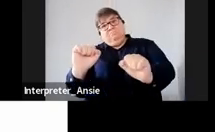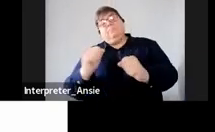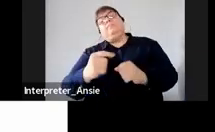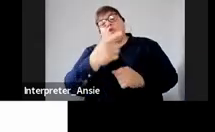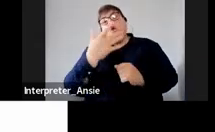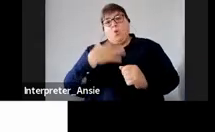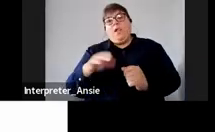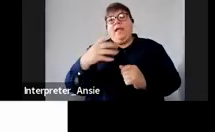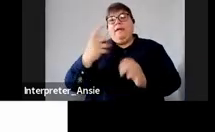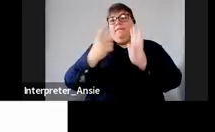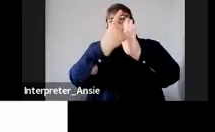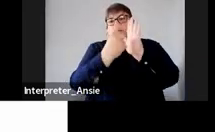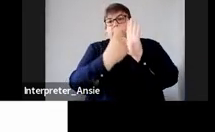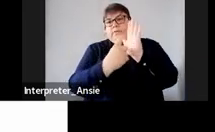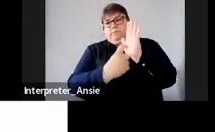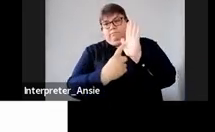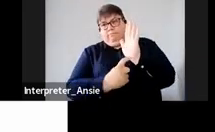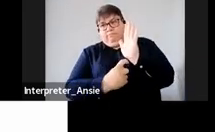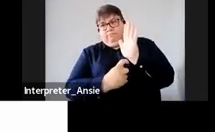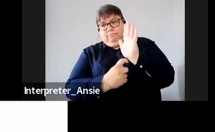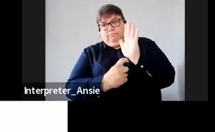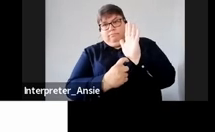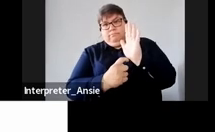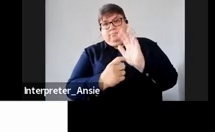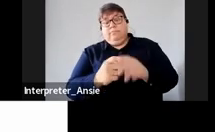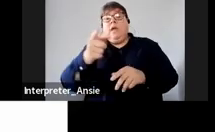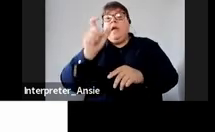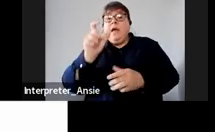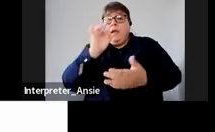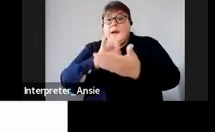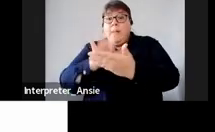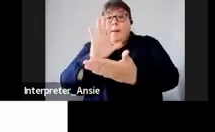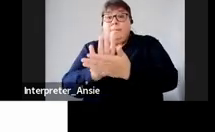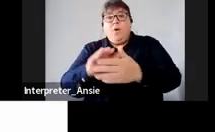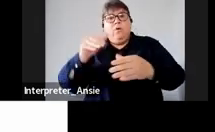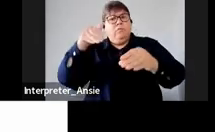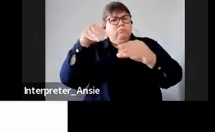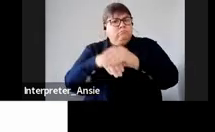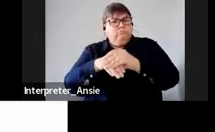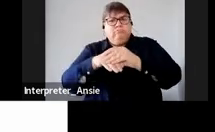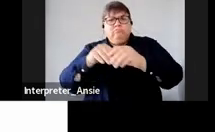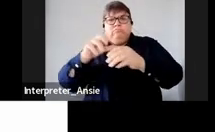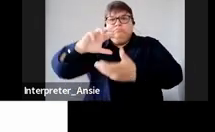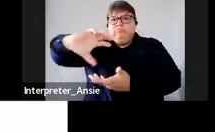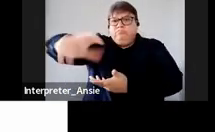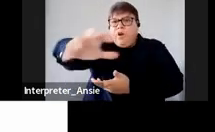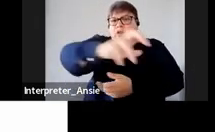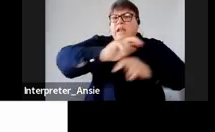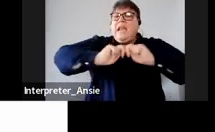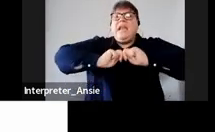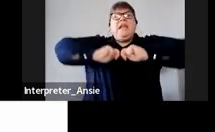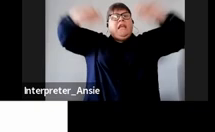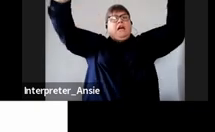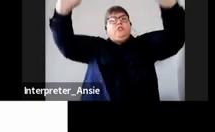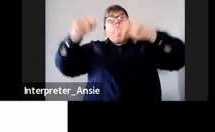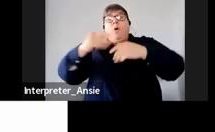over tax or you can also book an appointment to the branch or any source branch nationally which is closest